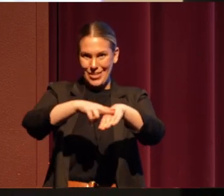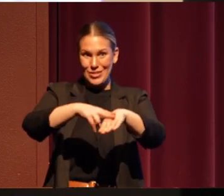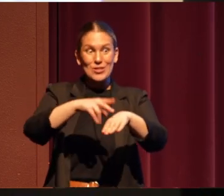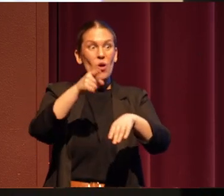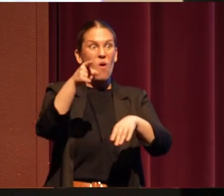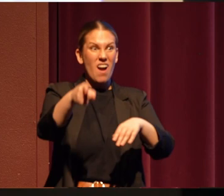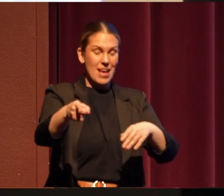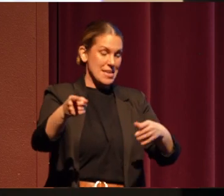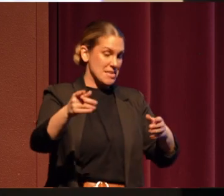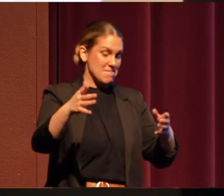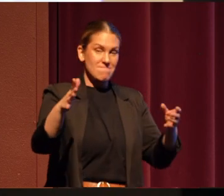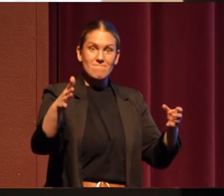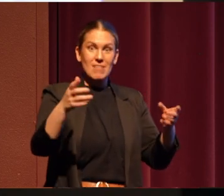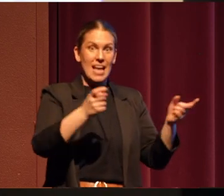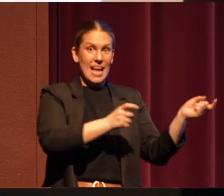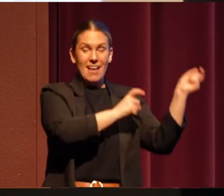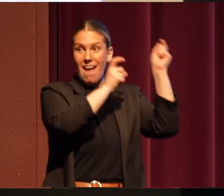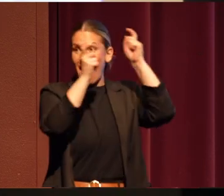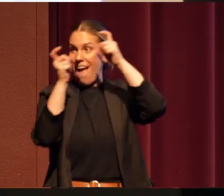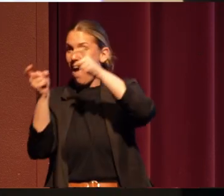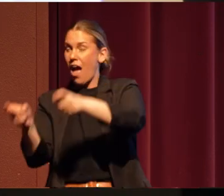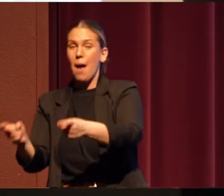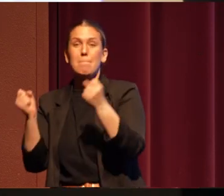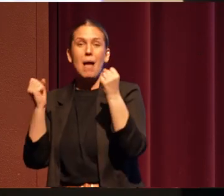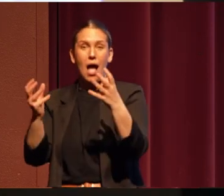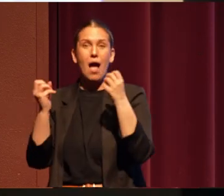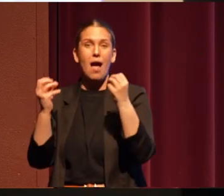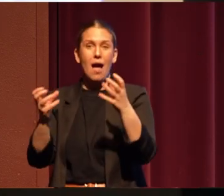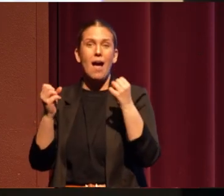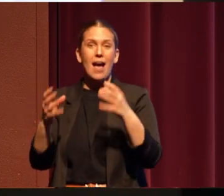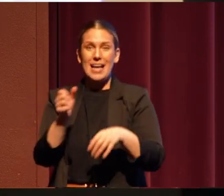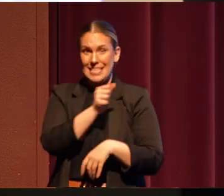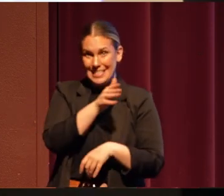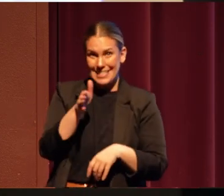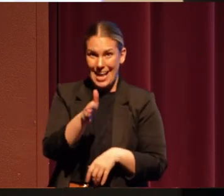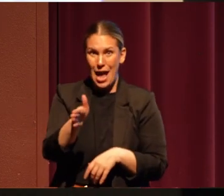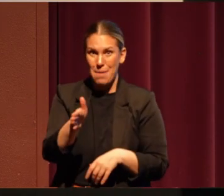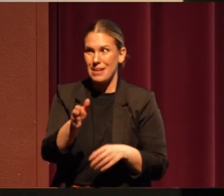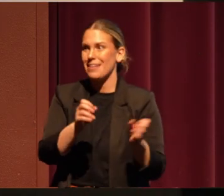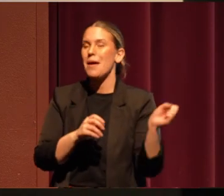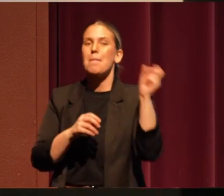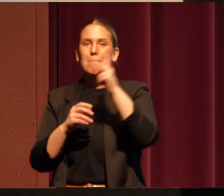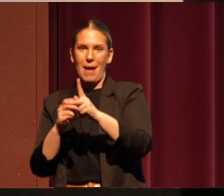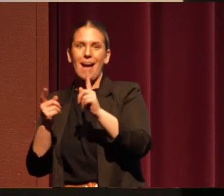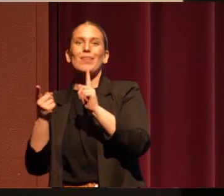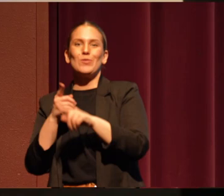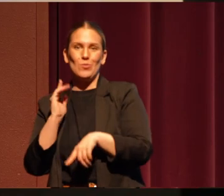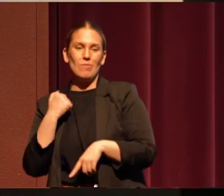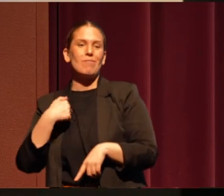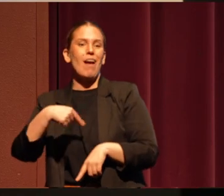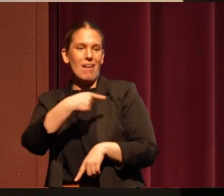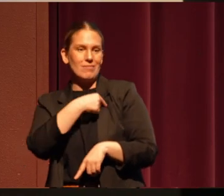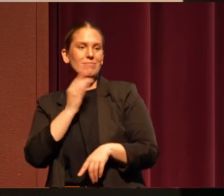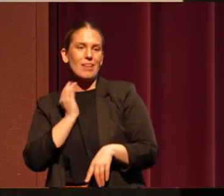restoration celebration, and fed the people. He's bringing the taste of salmon back to us. Again, Ron